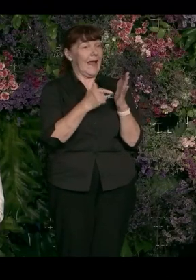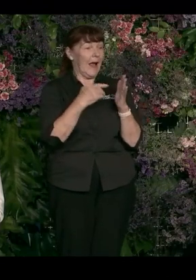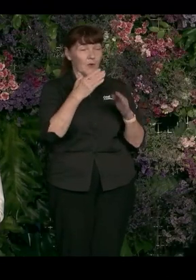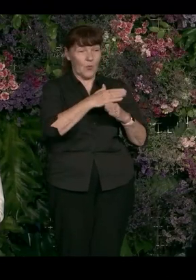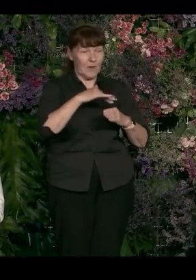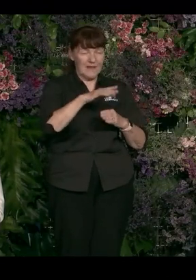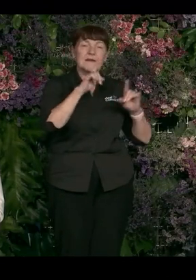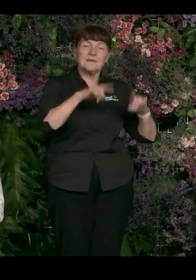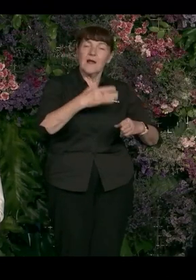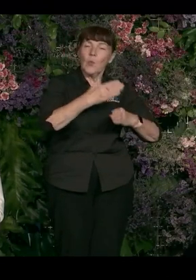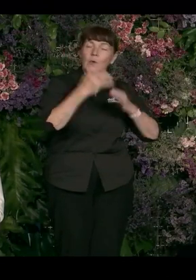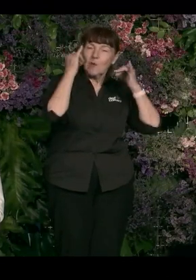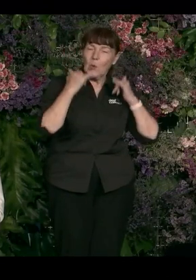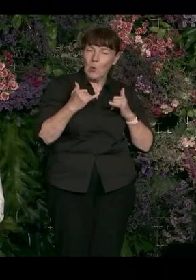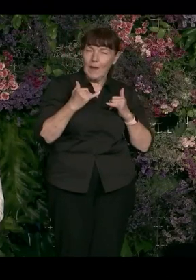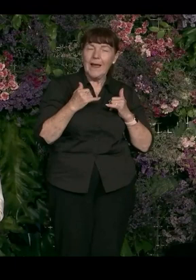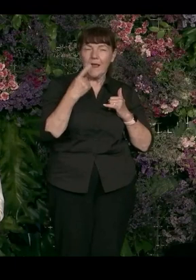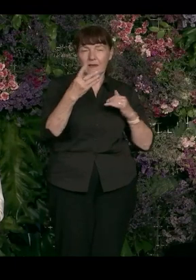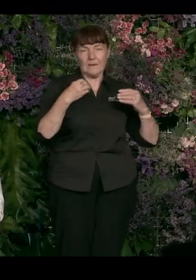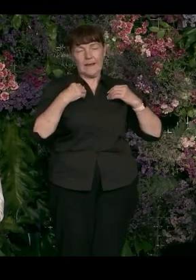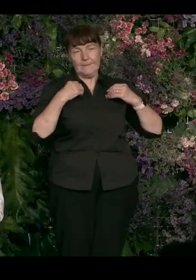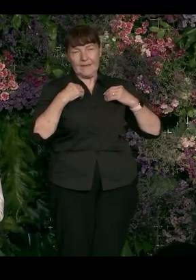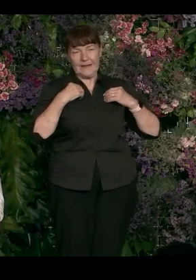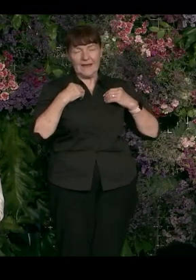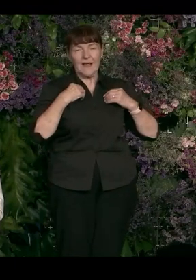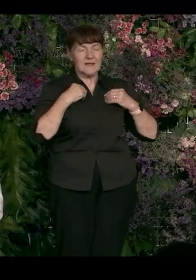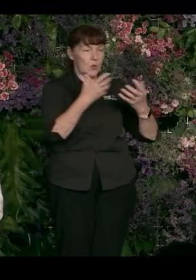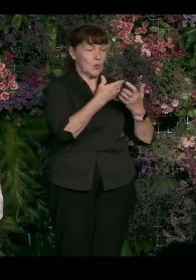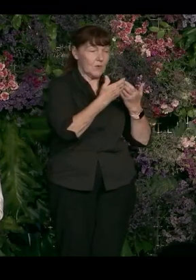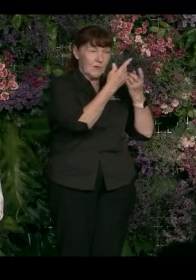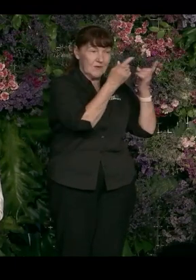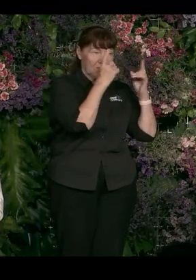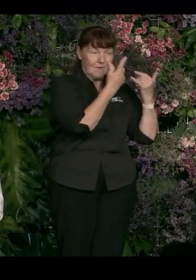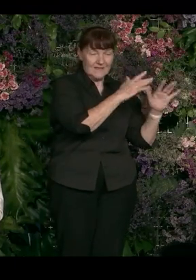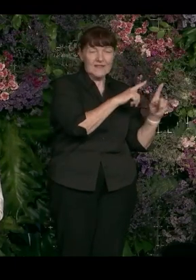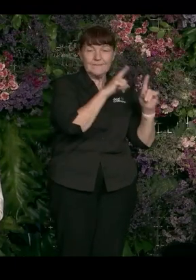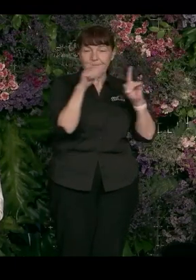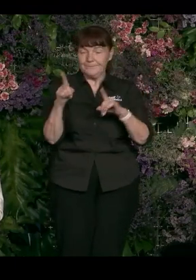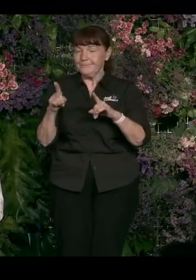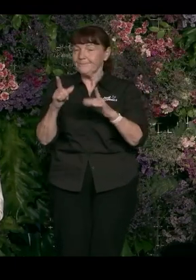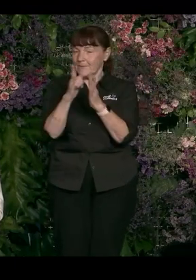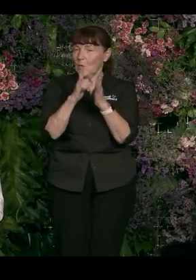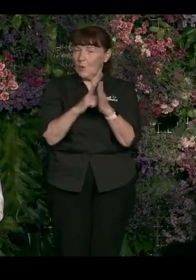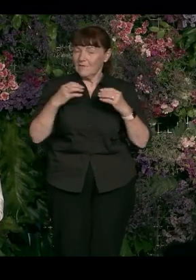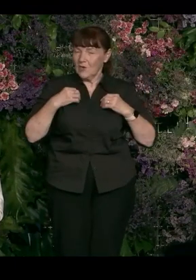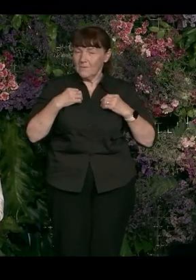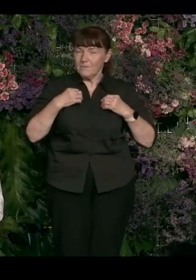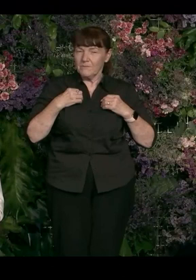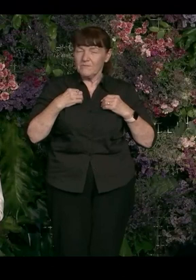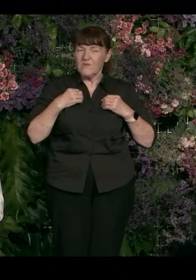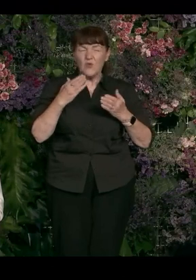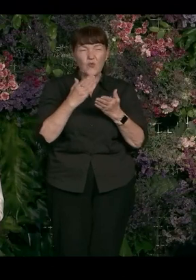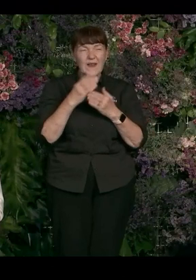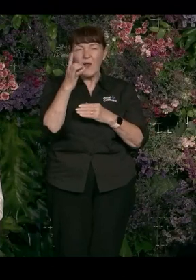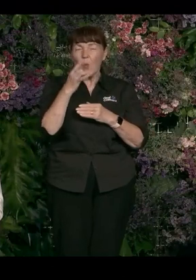a lawyer in a firm after graduating. And for me, I have only ever felt homophobia once